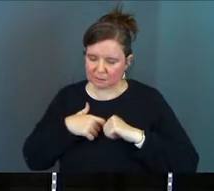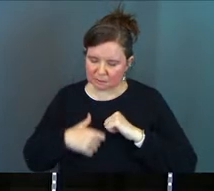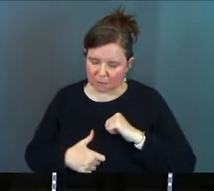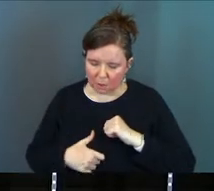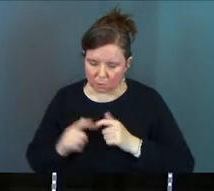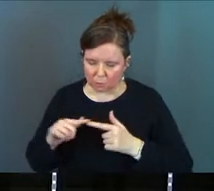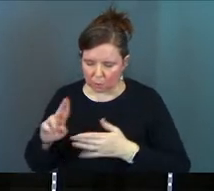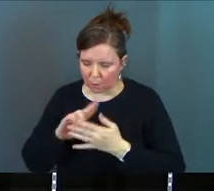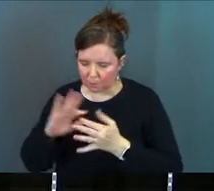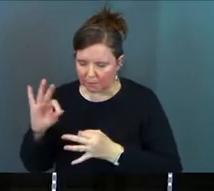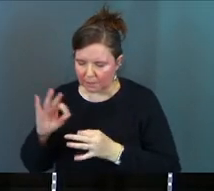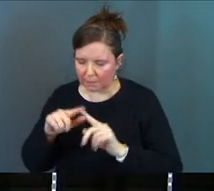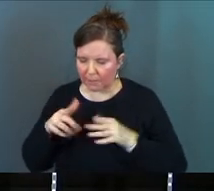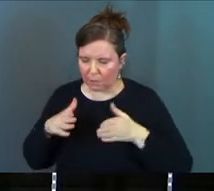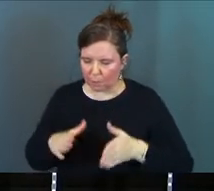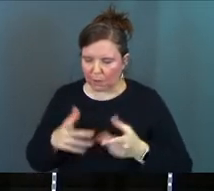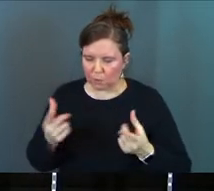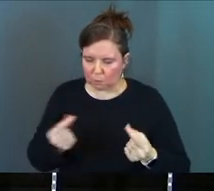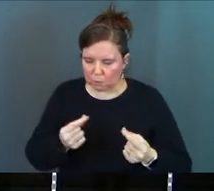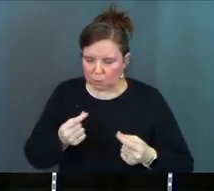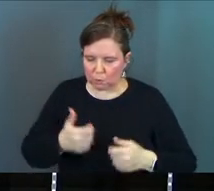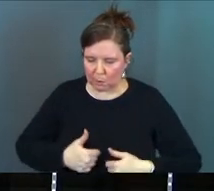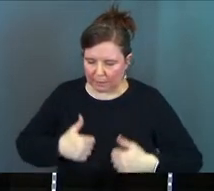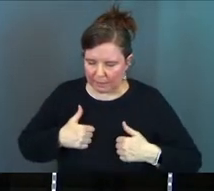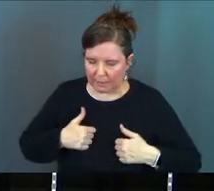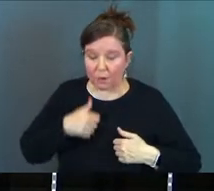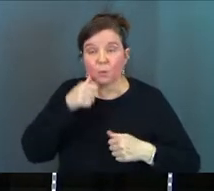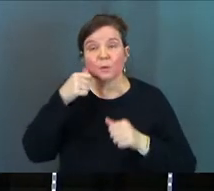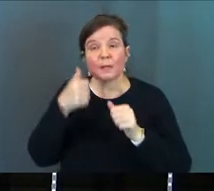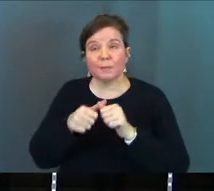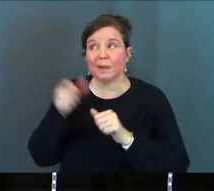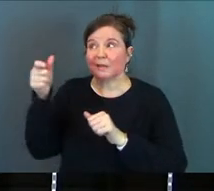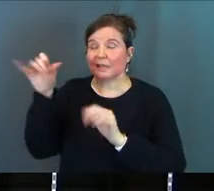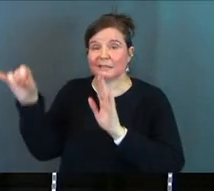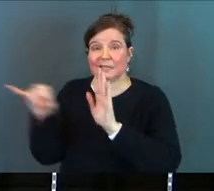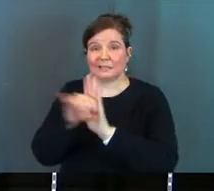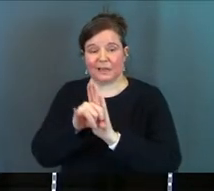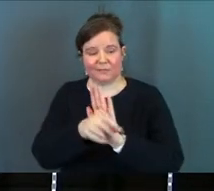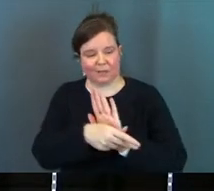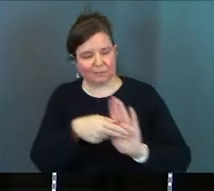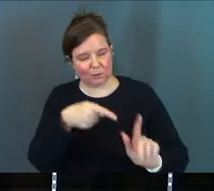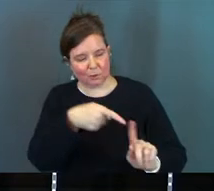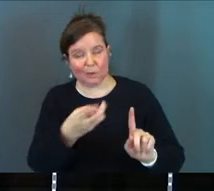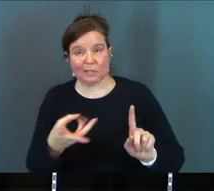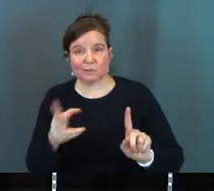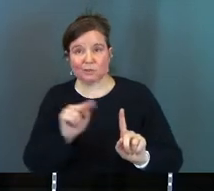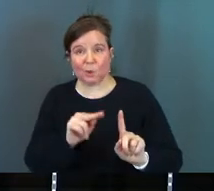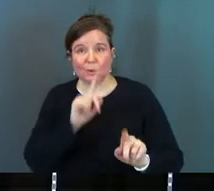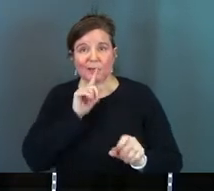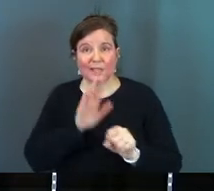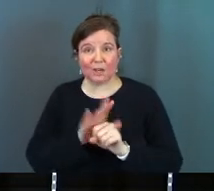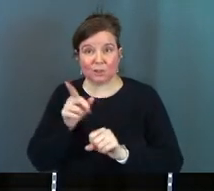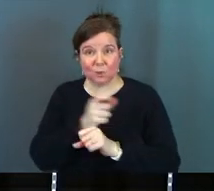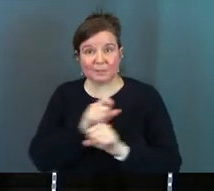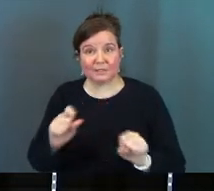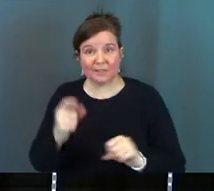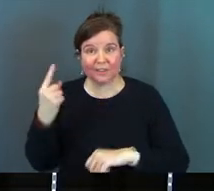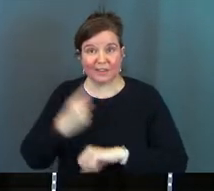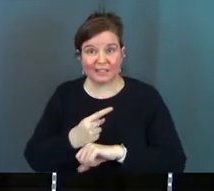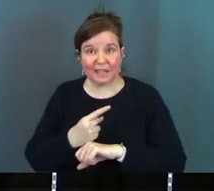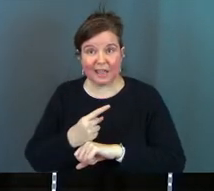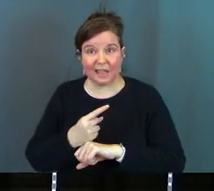live. Remember, He has identified you as His own, guaranteeing that you will be saved on the day of redemption.